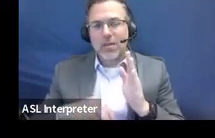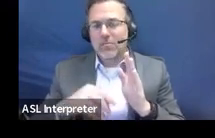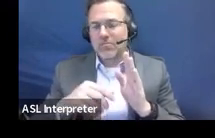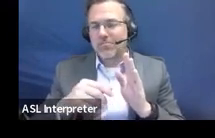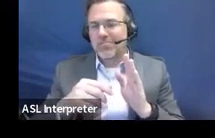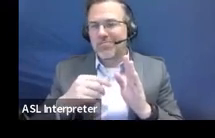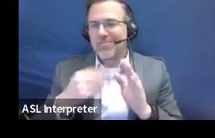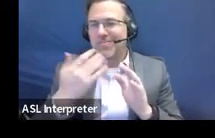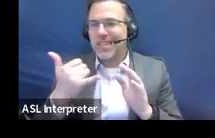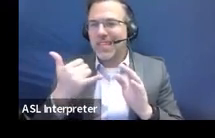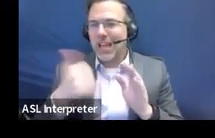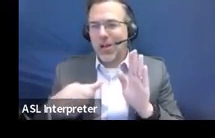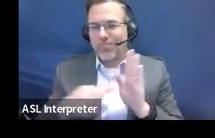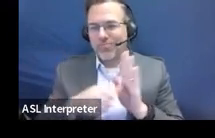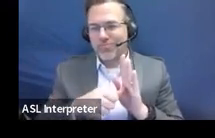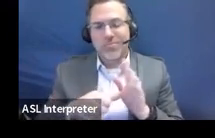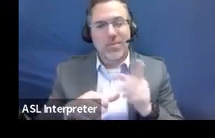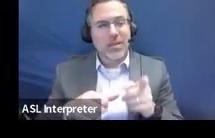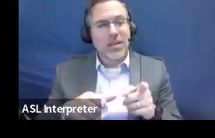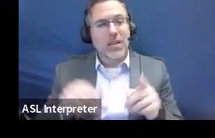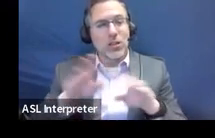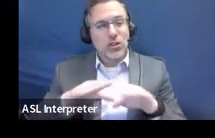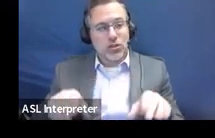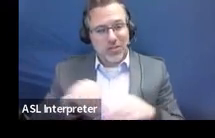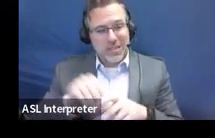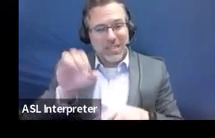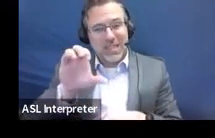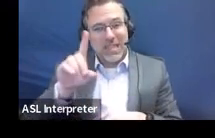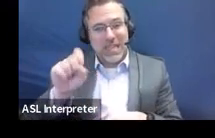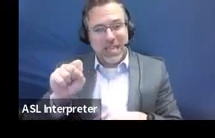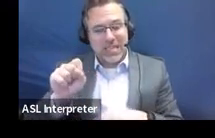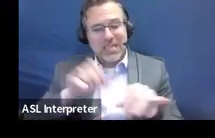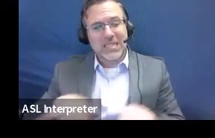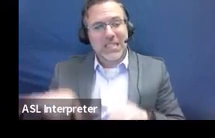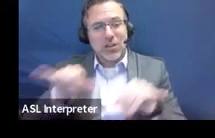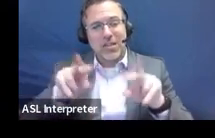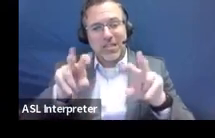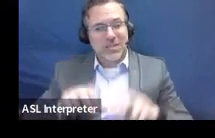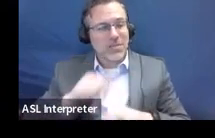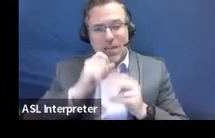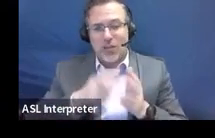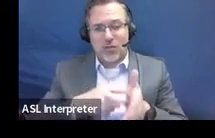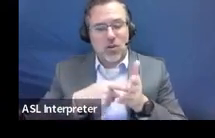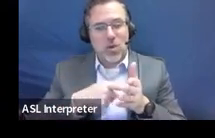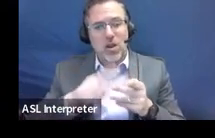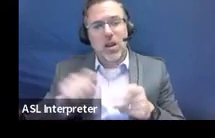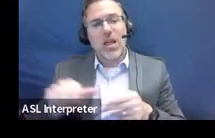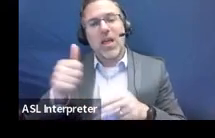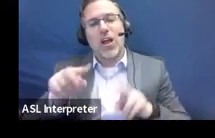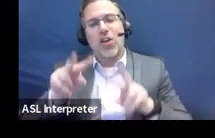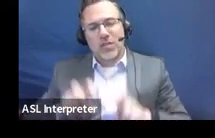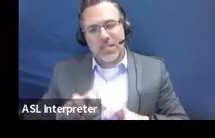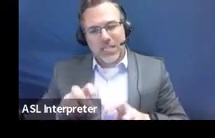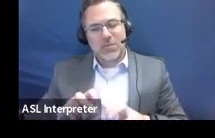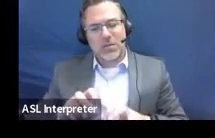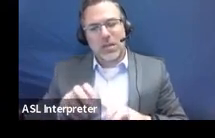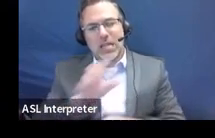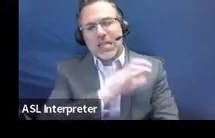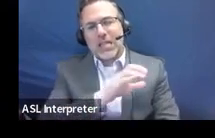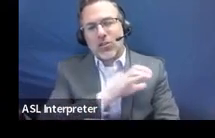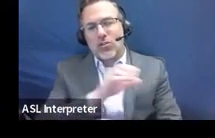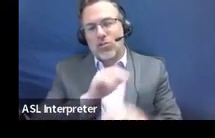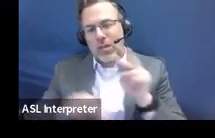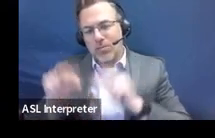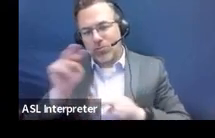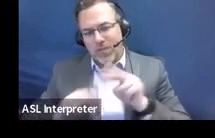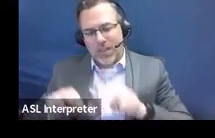children in CDS. A standardized assessment is not required. Alternative assessment procedures such as clinical observations can be utilized